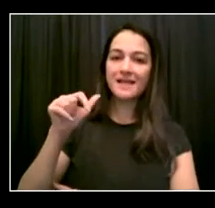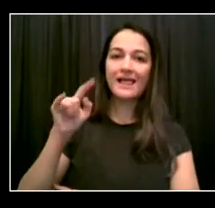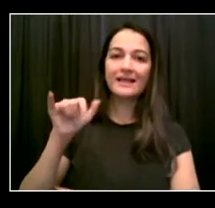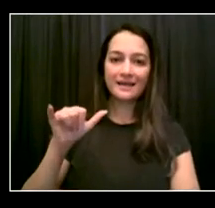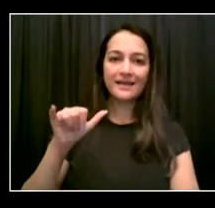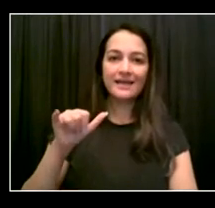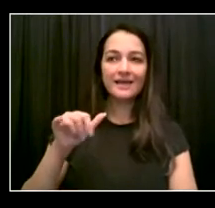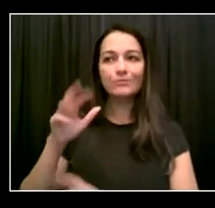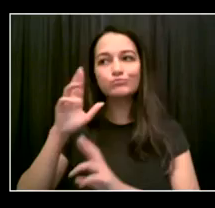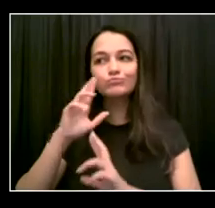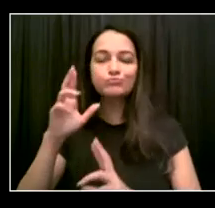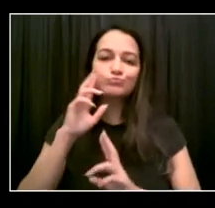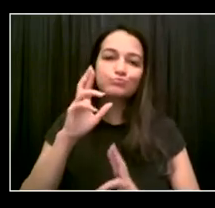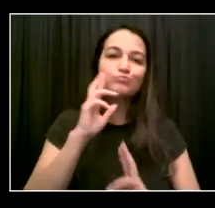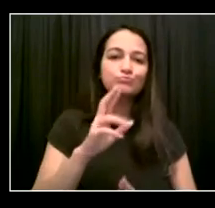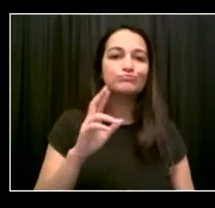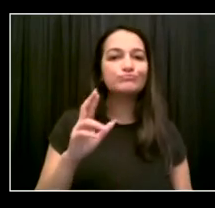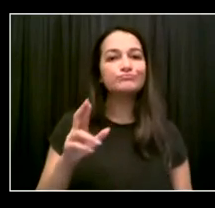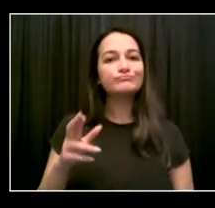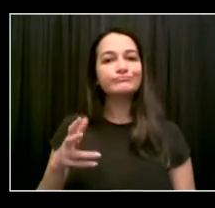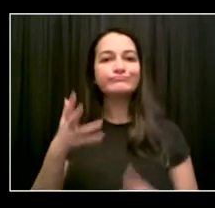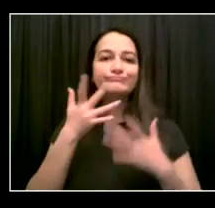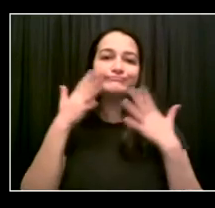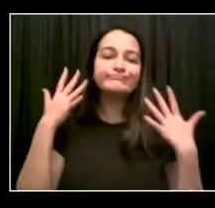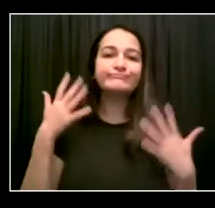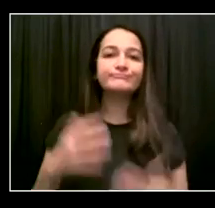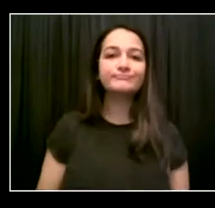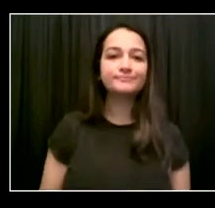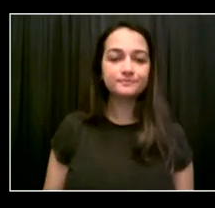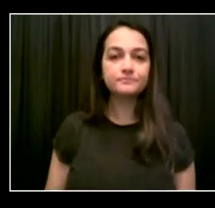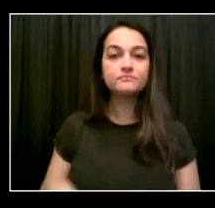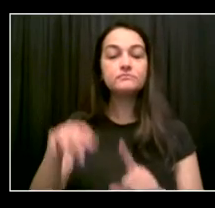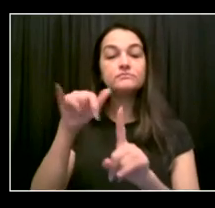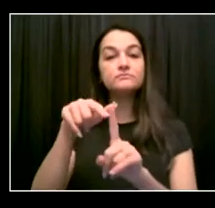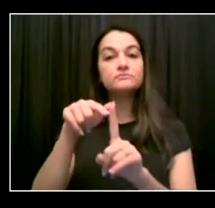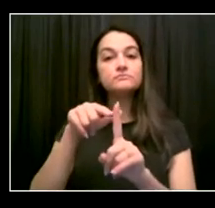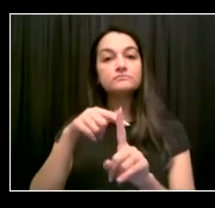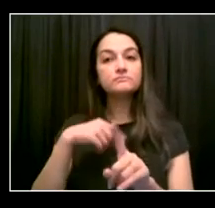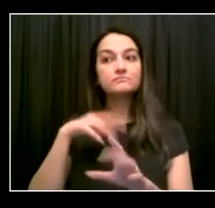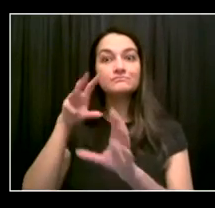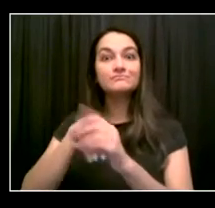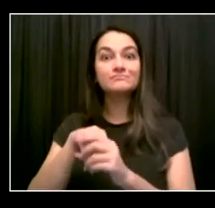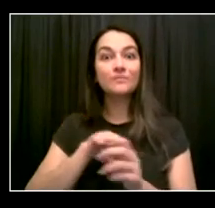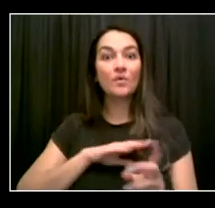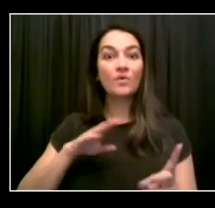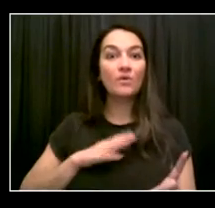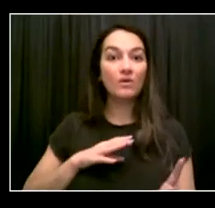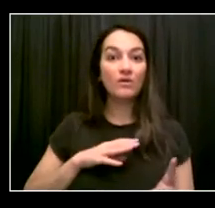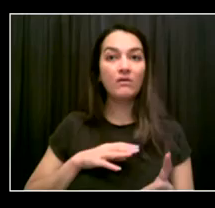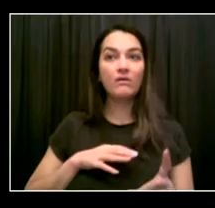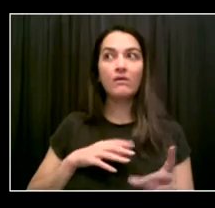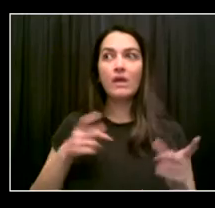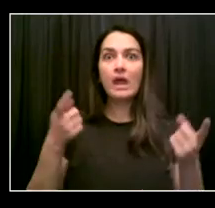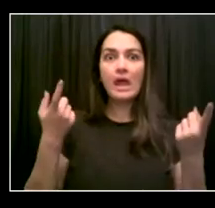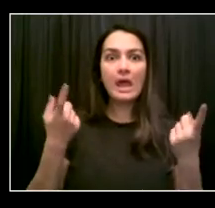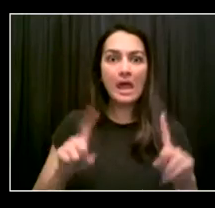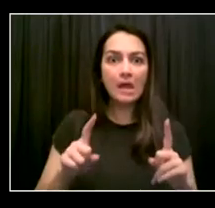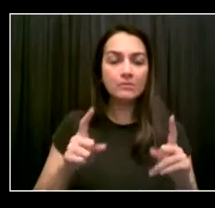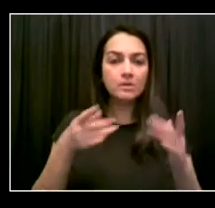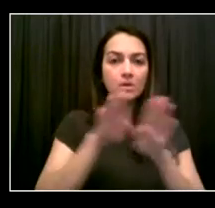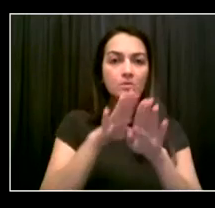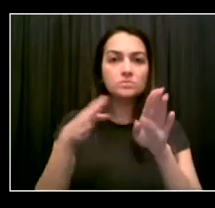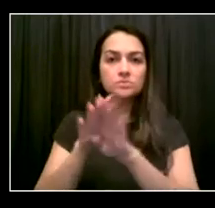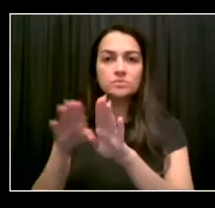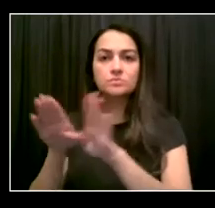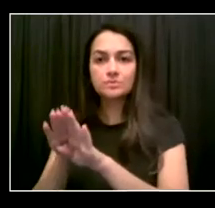do not want to shut down again. Many businesses cannot afford to live through another shutdown. So this,